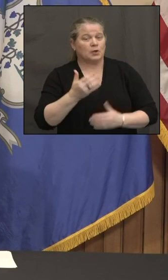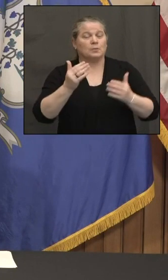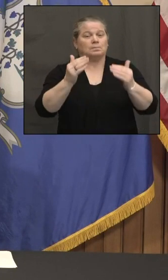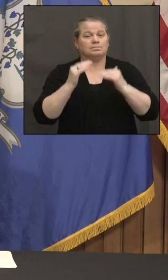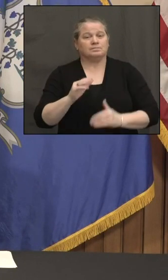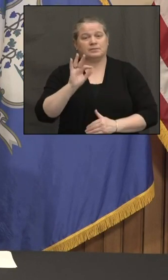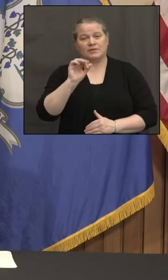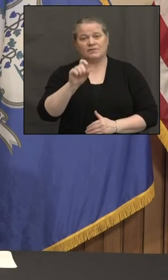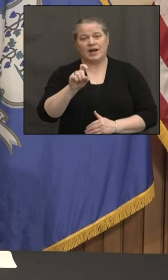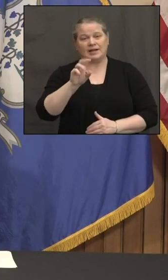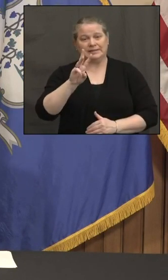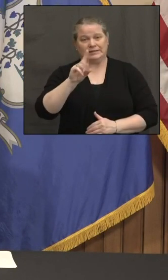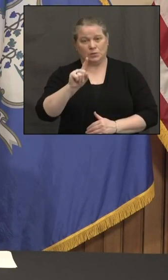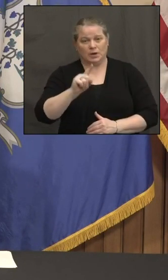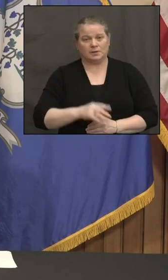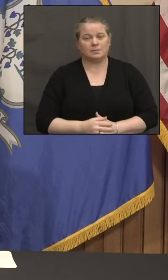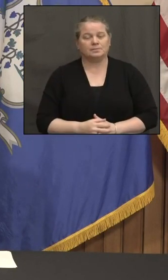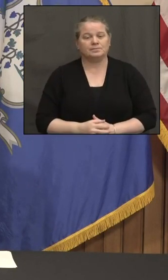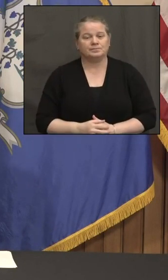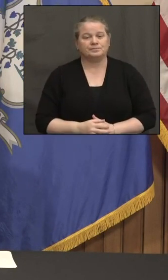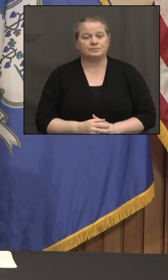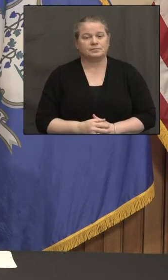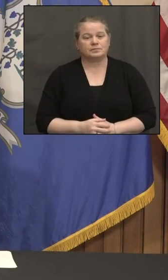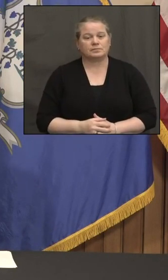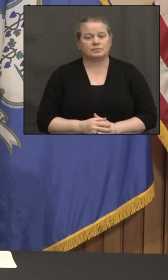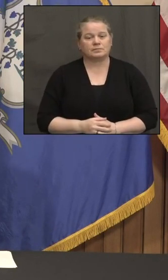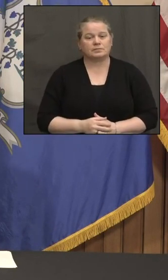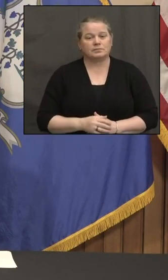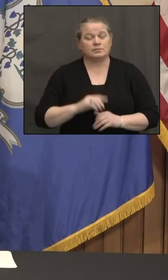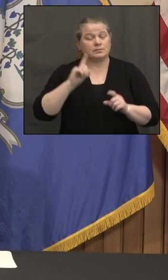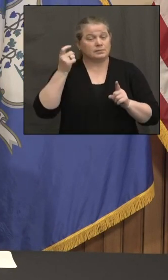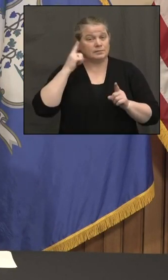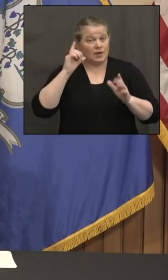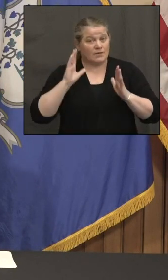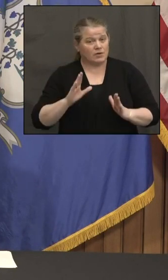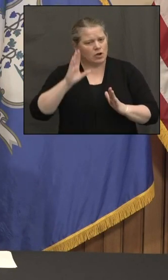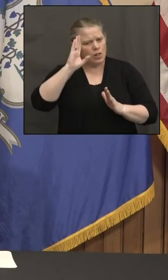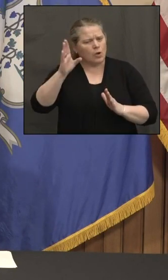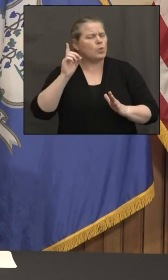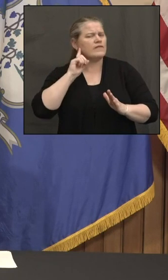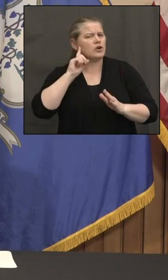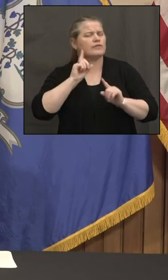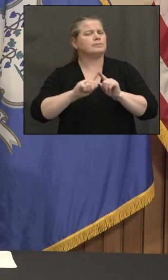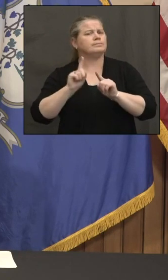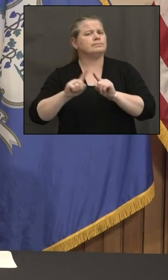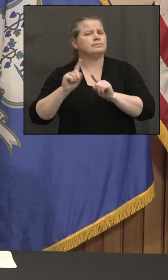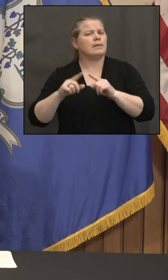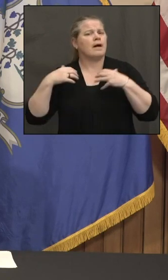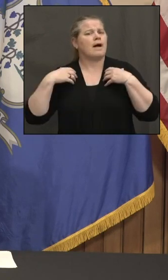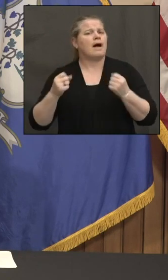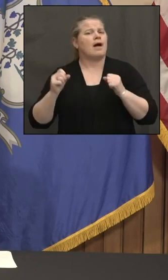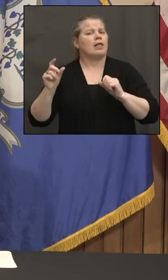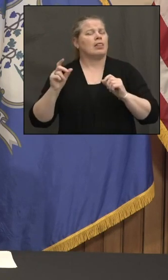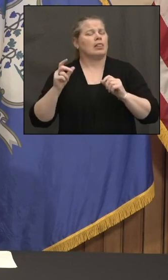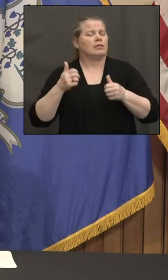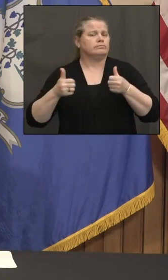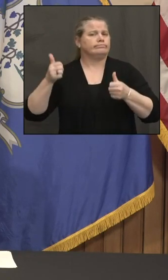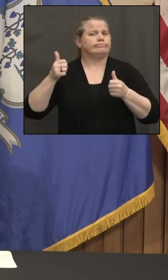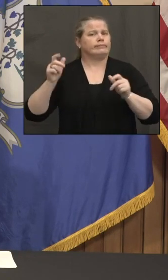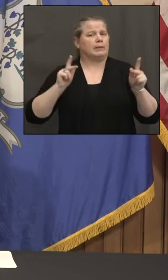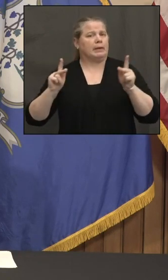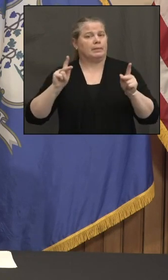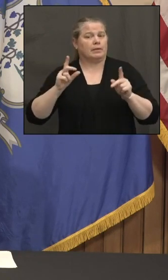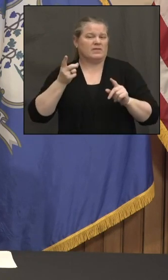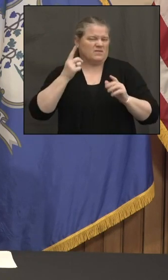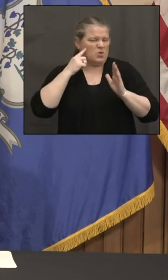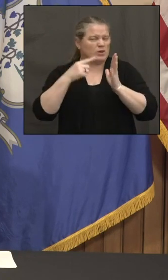Hi, Governor, we've heard from health officials, Dr. Coe even said this last week that in order to achieve herd immunity to COVID-19, we would